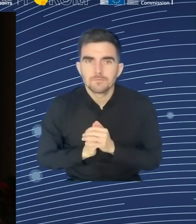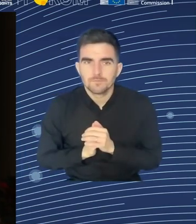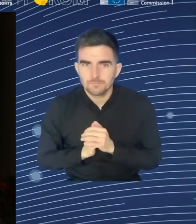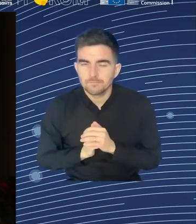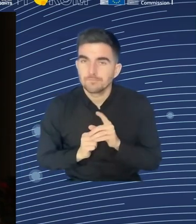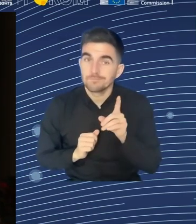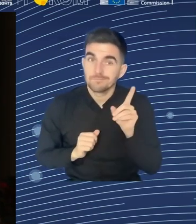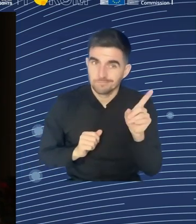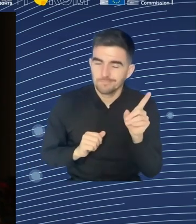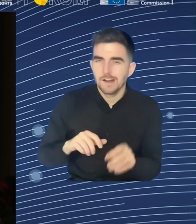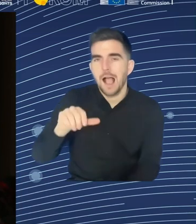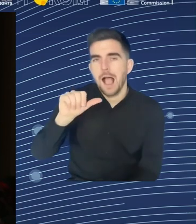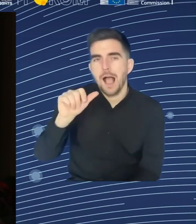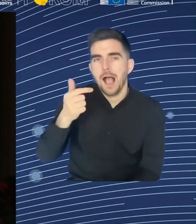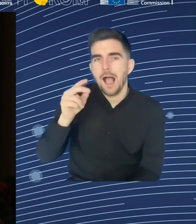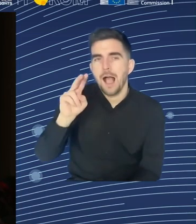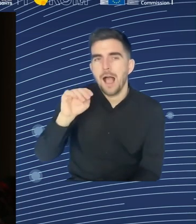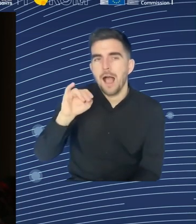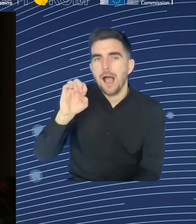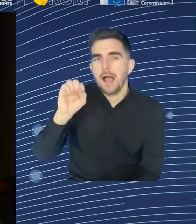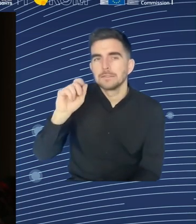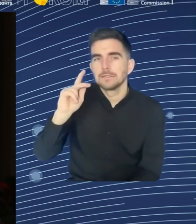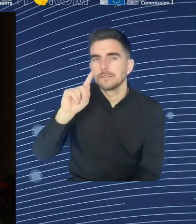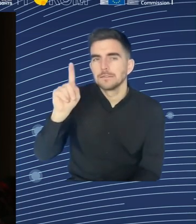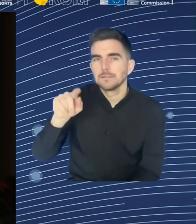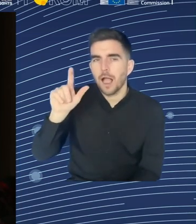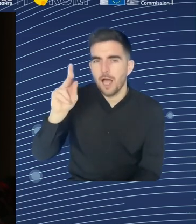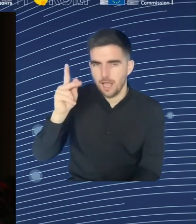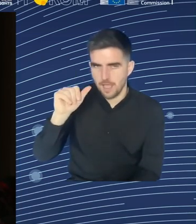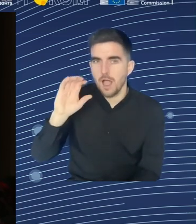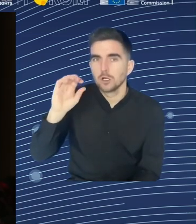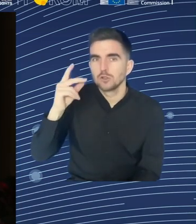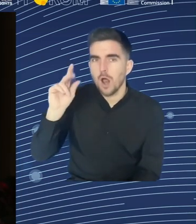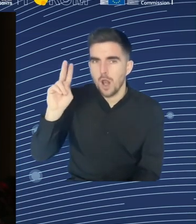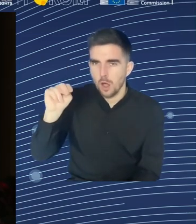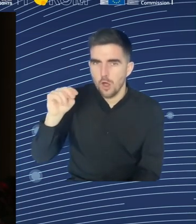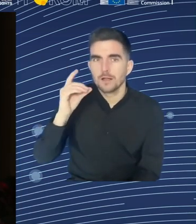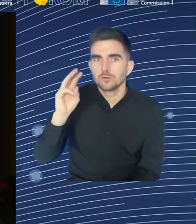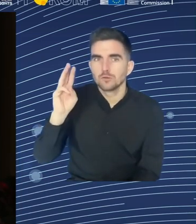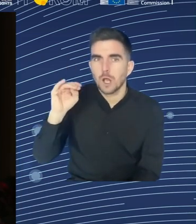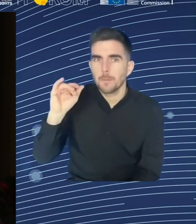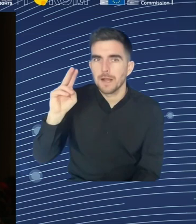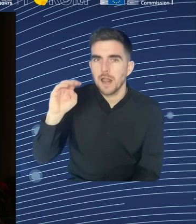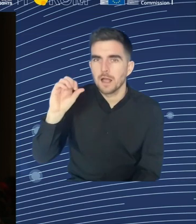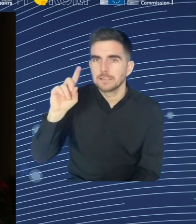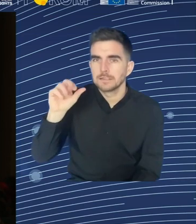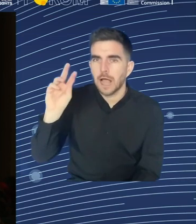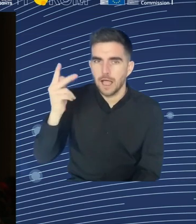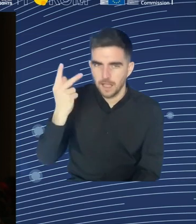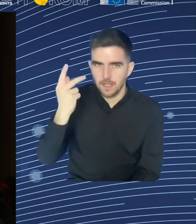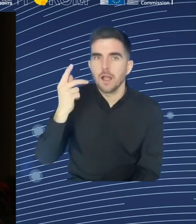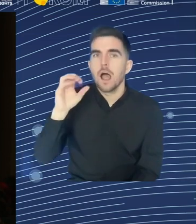when we think about adults, we also need to think that they are different. Not only with skills, but also with age. And